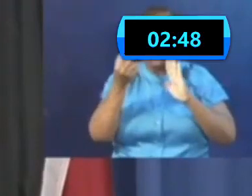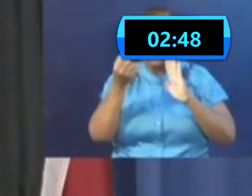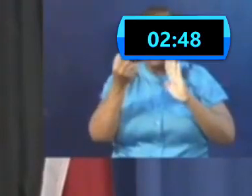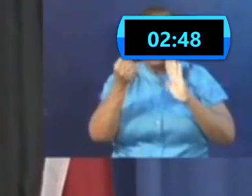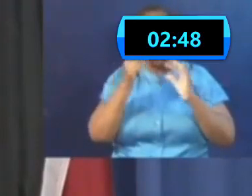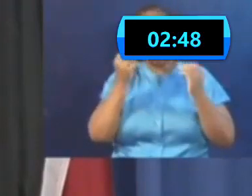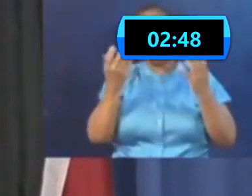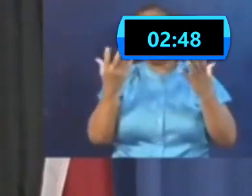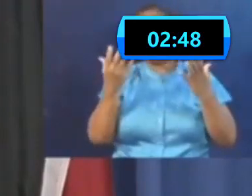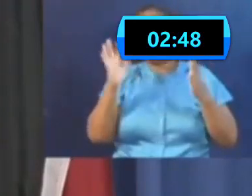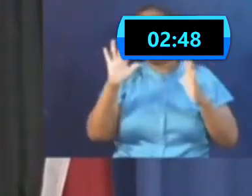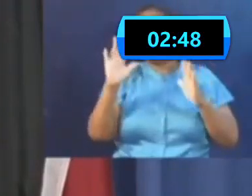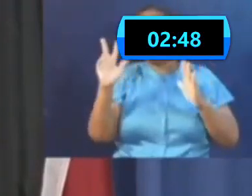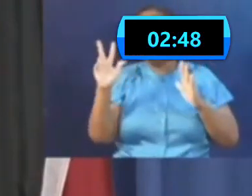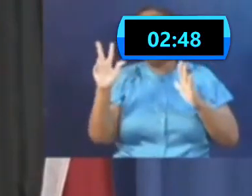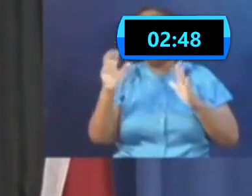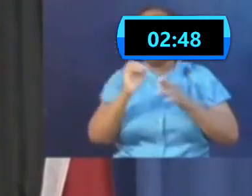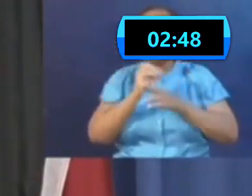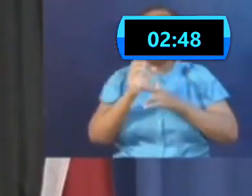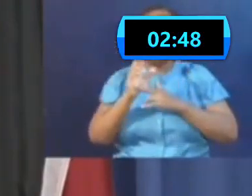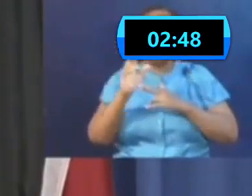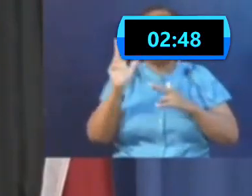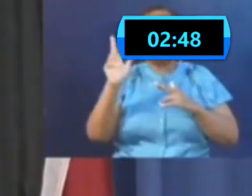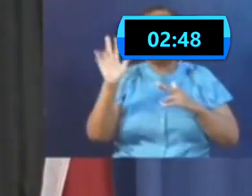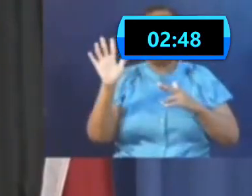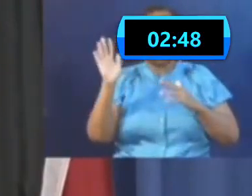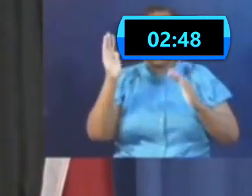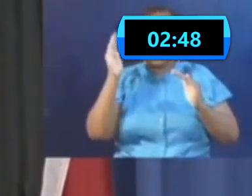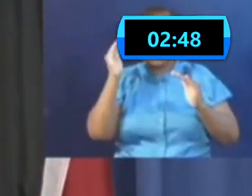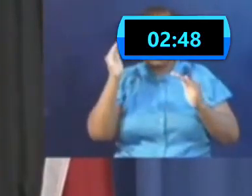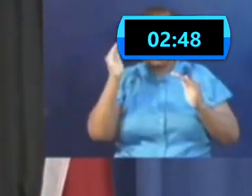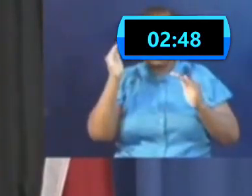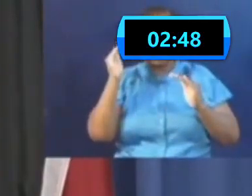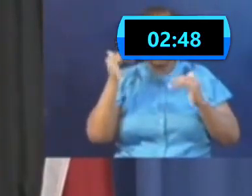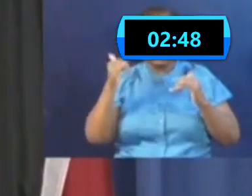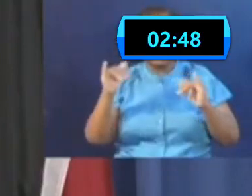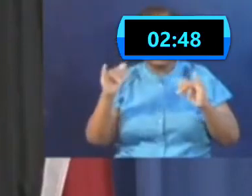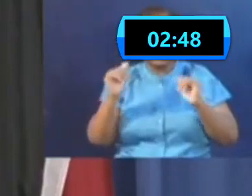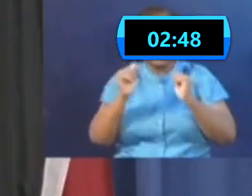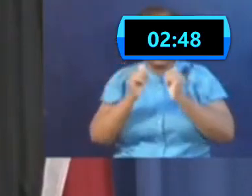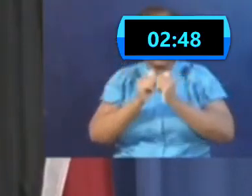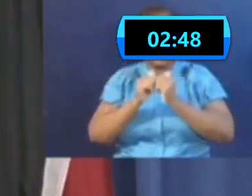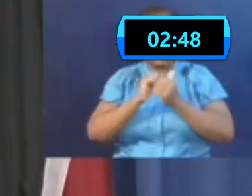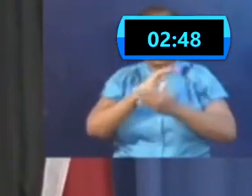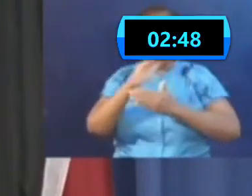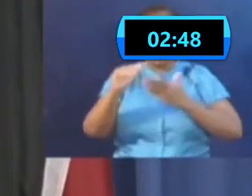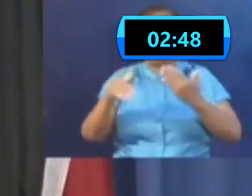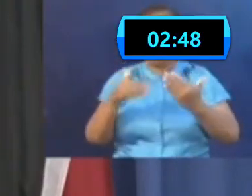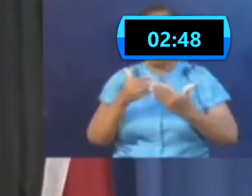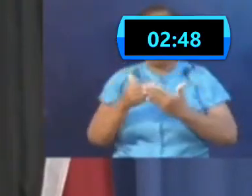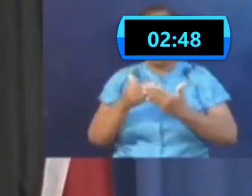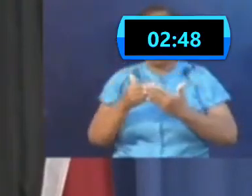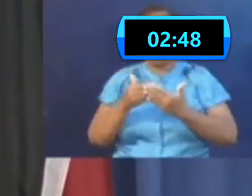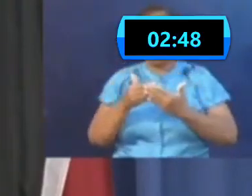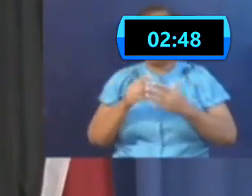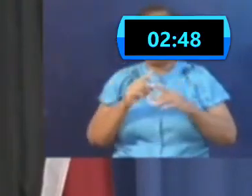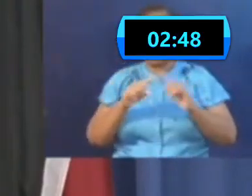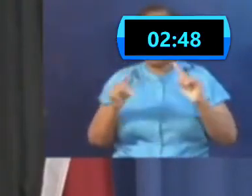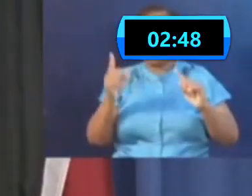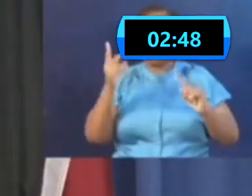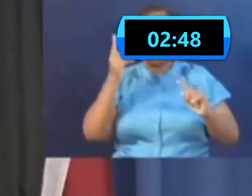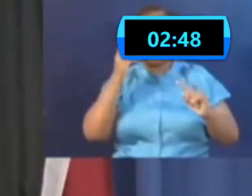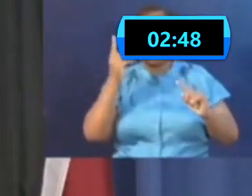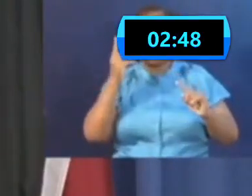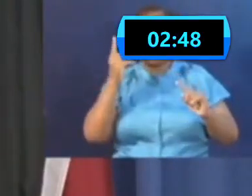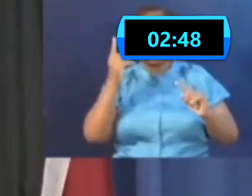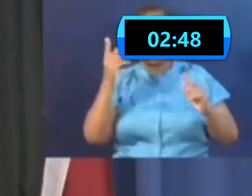day. And we hope that that trend continues with the measures that we have put in place. But, of course, we can't tell off unless we get the samples completed for